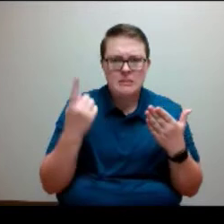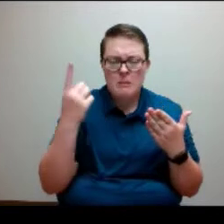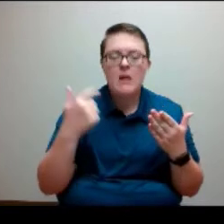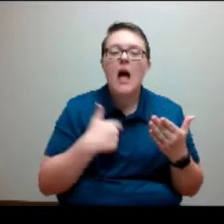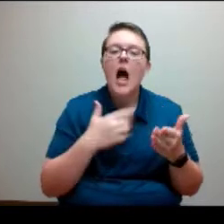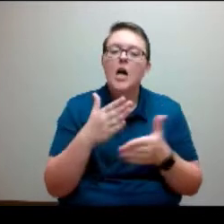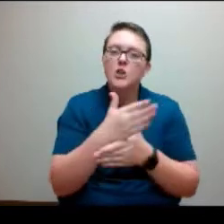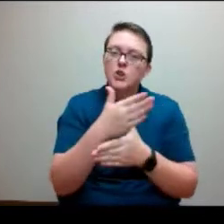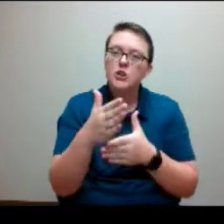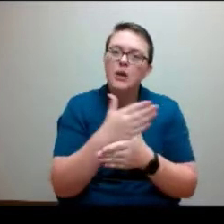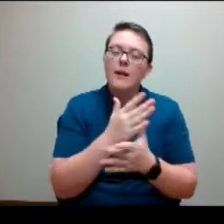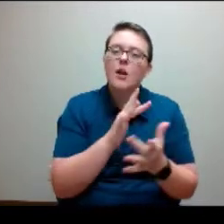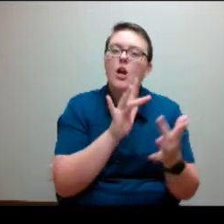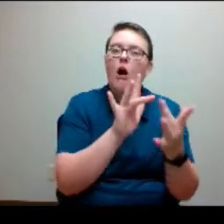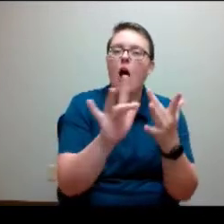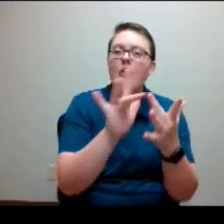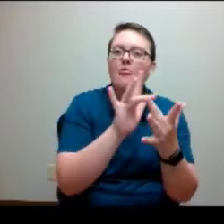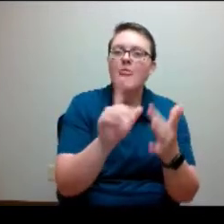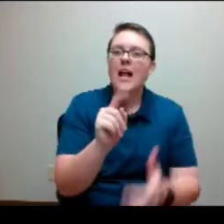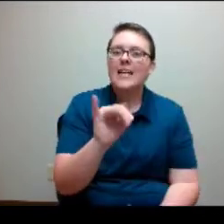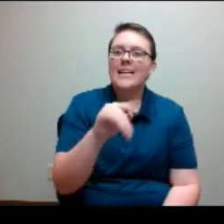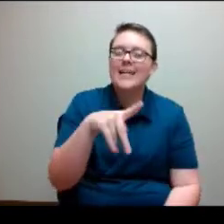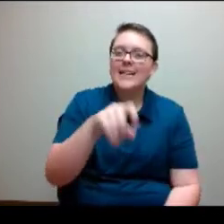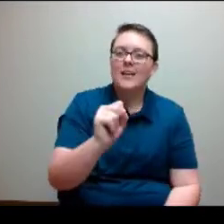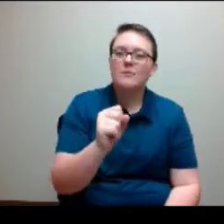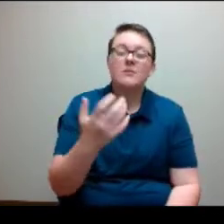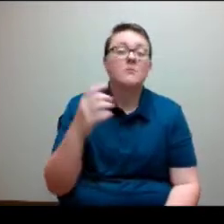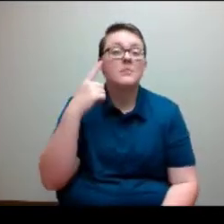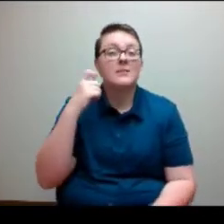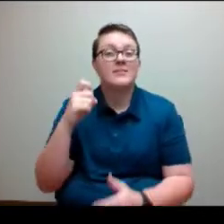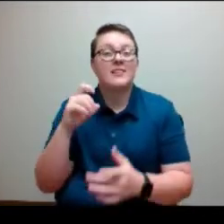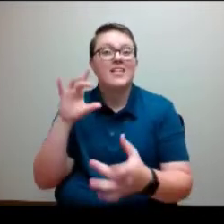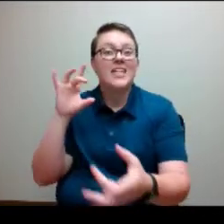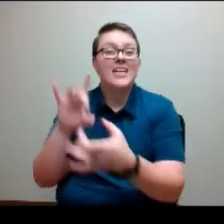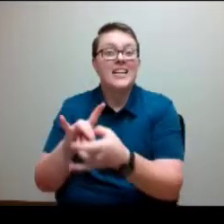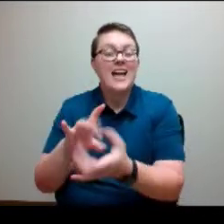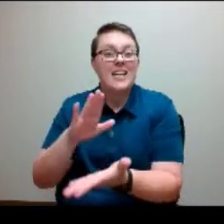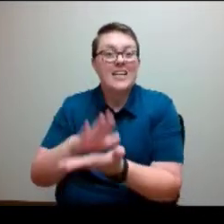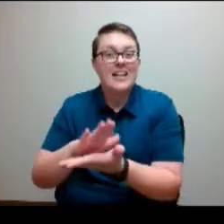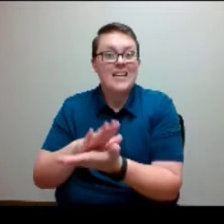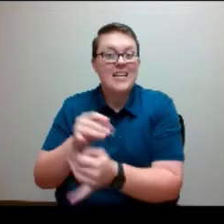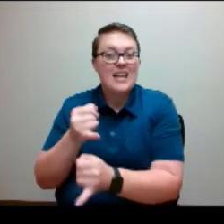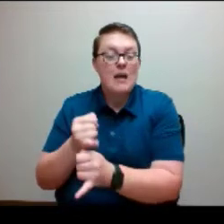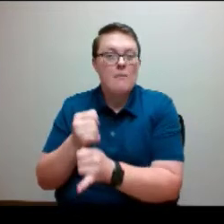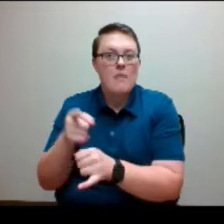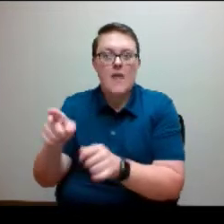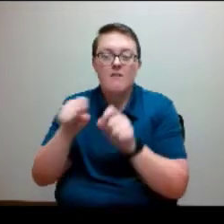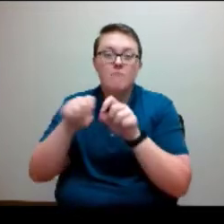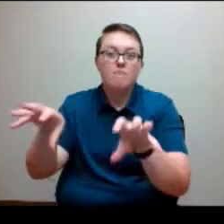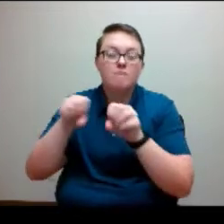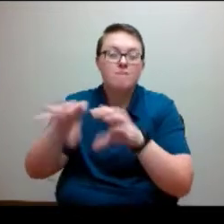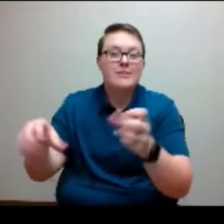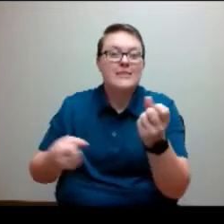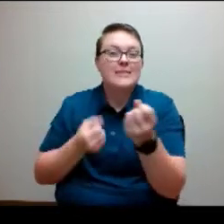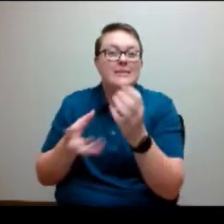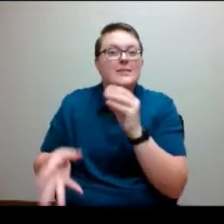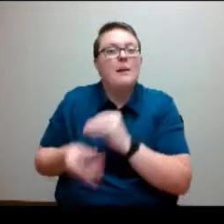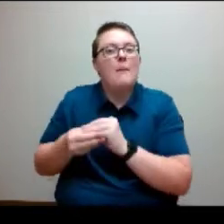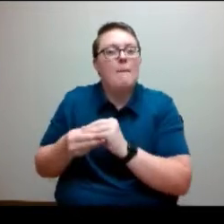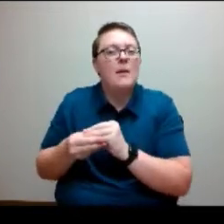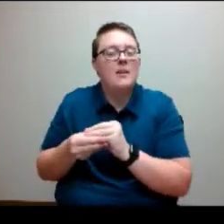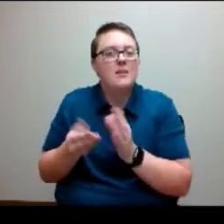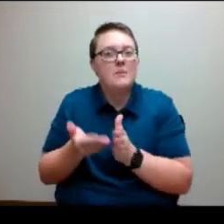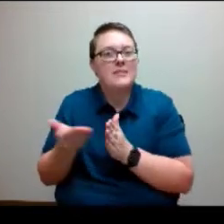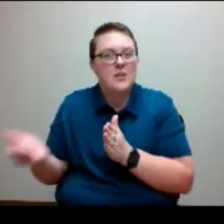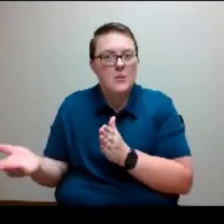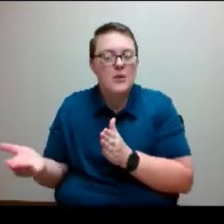Our Connect campus has been pumping out material that will supplement the material that we had on our session today, which I hope you enjoyed as much